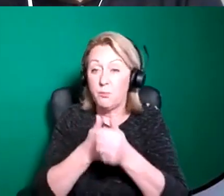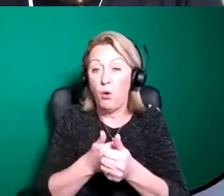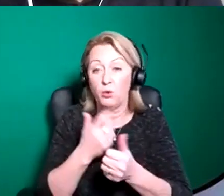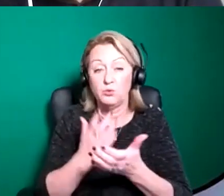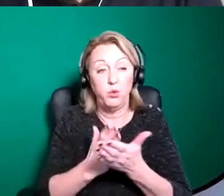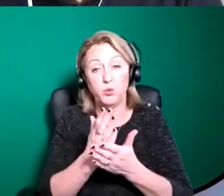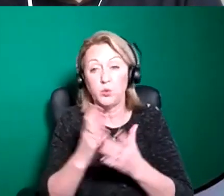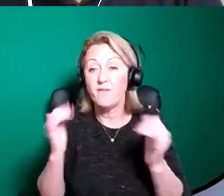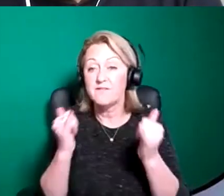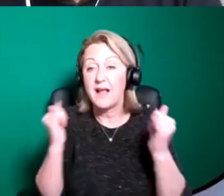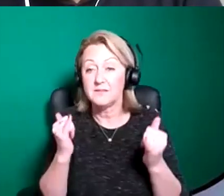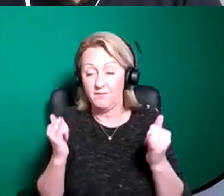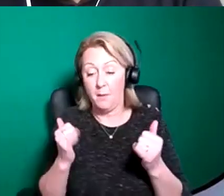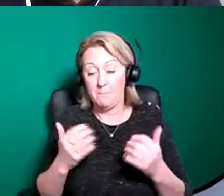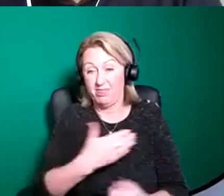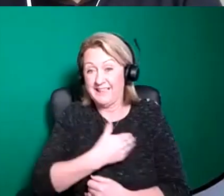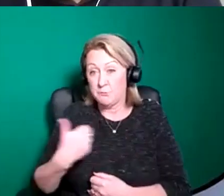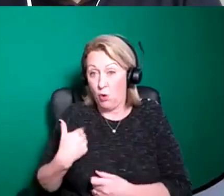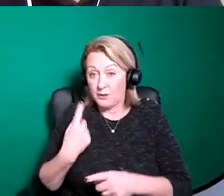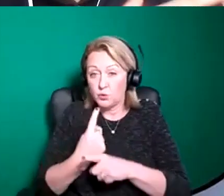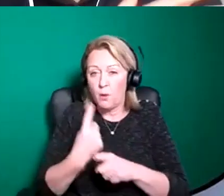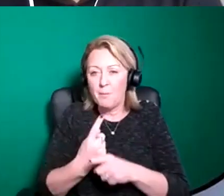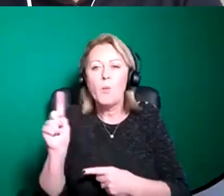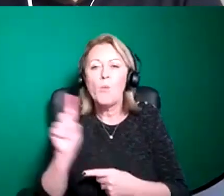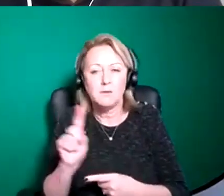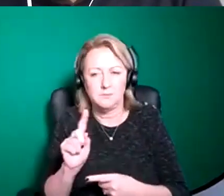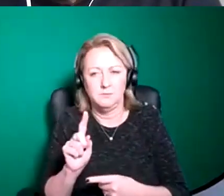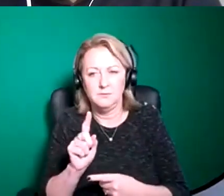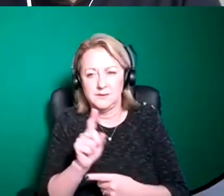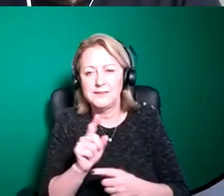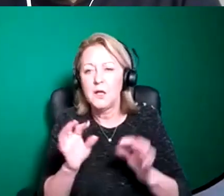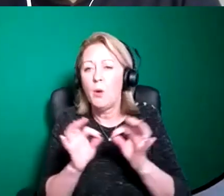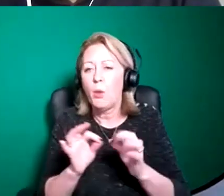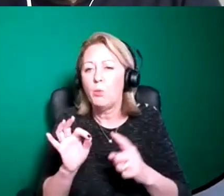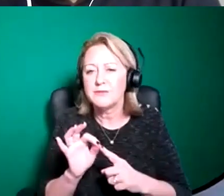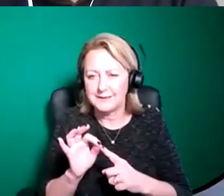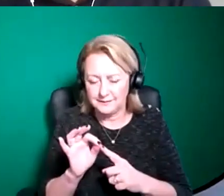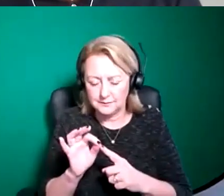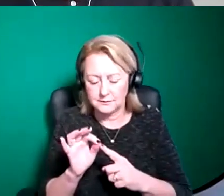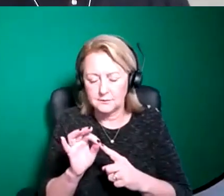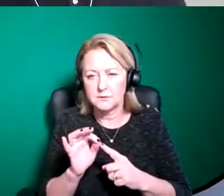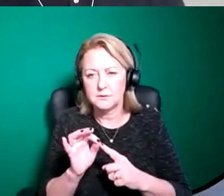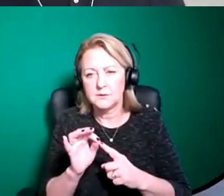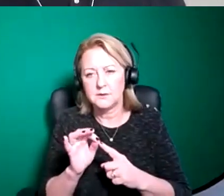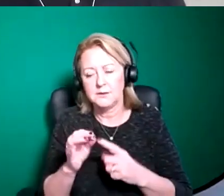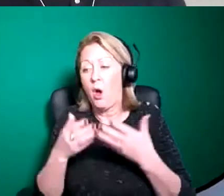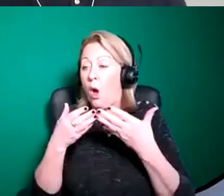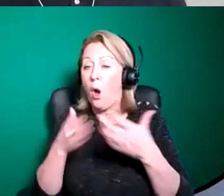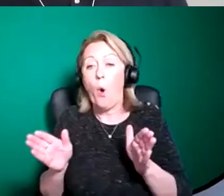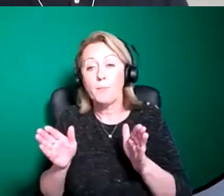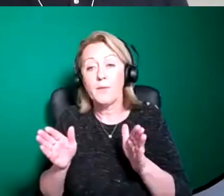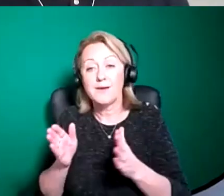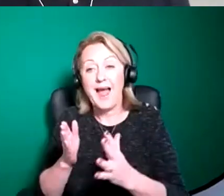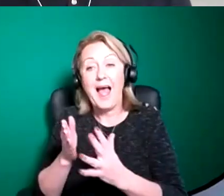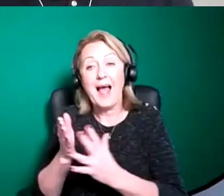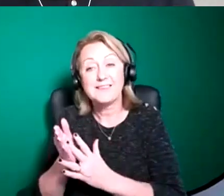the main focus of our discussion this morning is on blueprint which is our open access uh strand